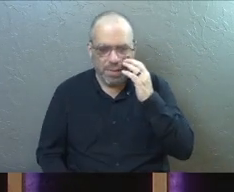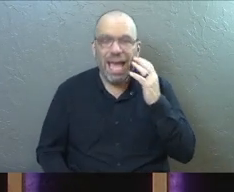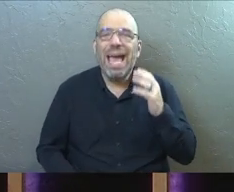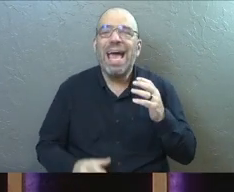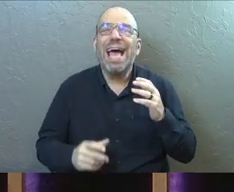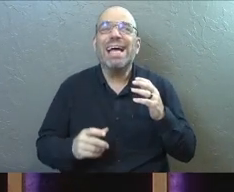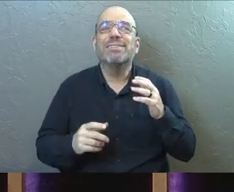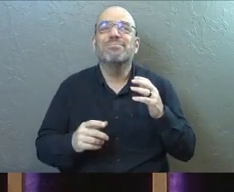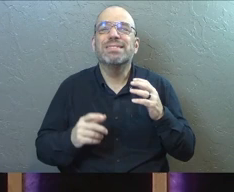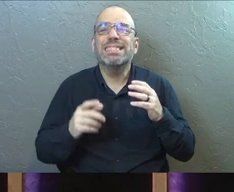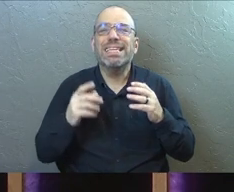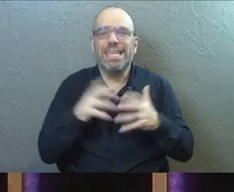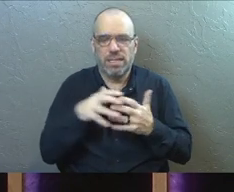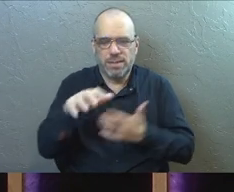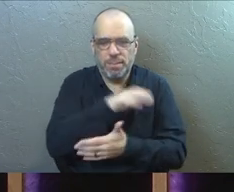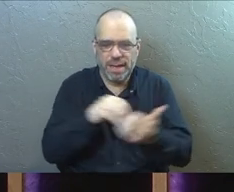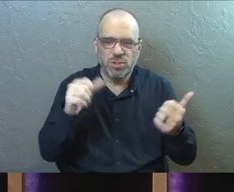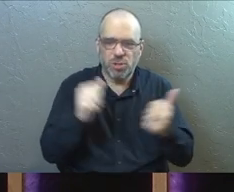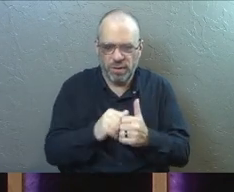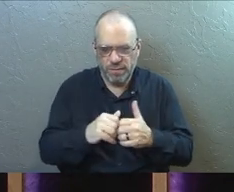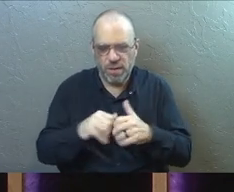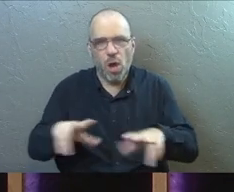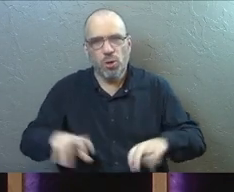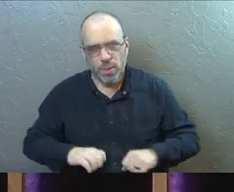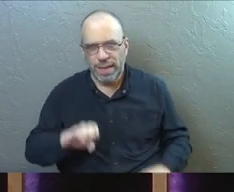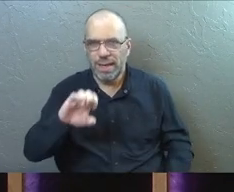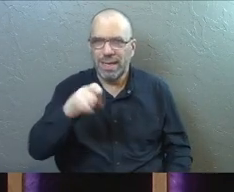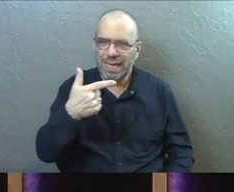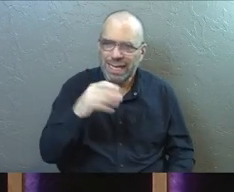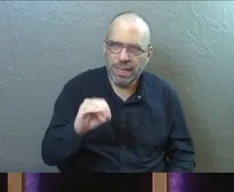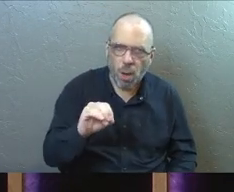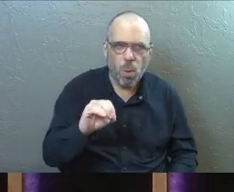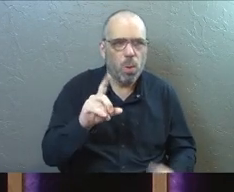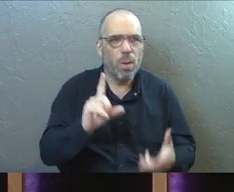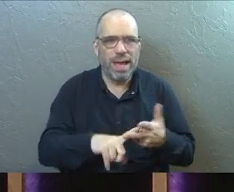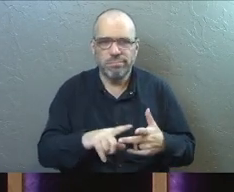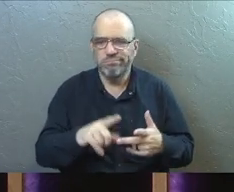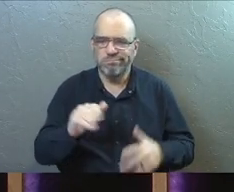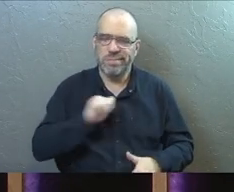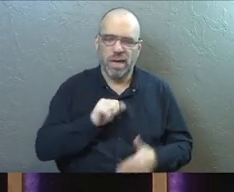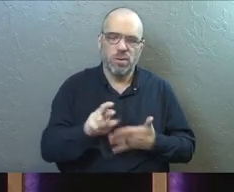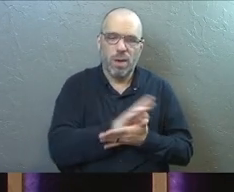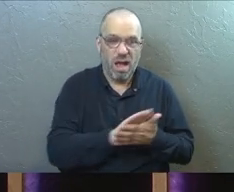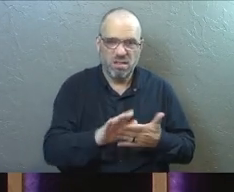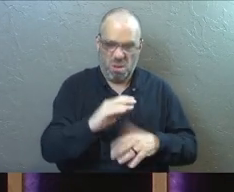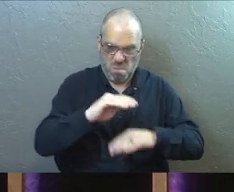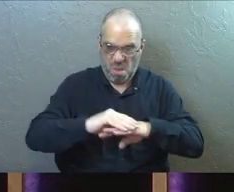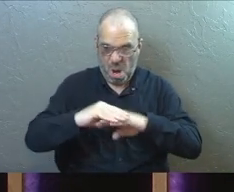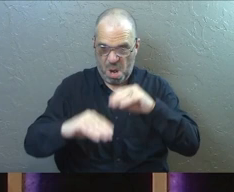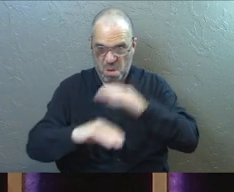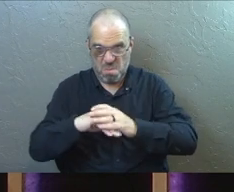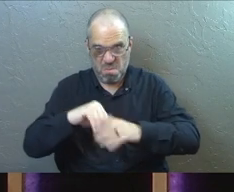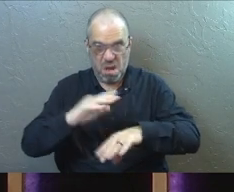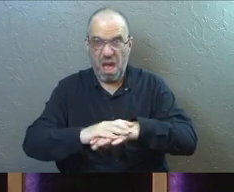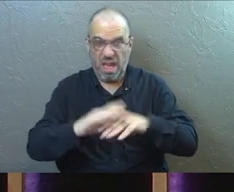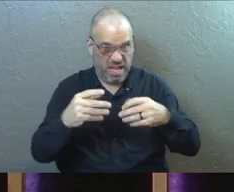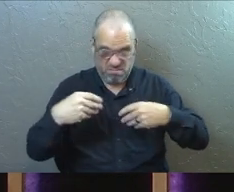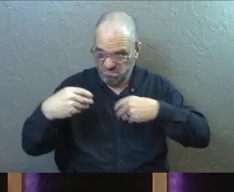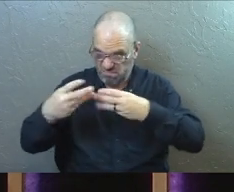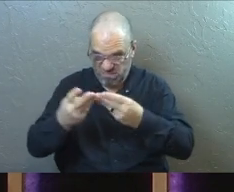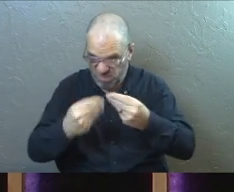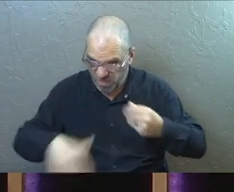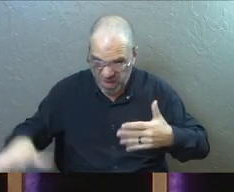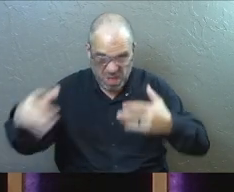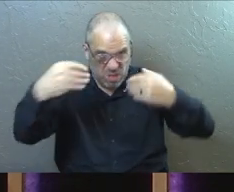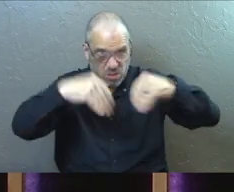It's a weird kind of cocktail of greed and ego and lying and self-righteousness. This guy Barnabas had come along and he had sold the field